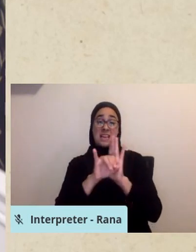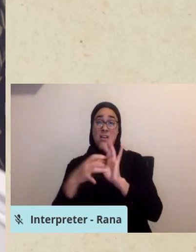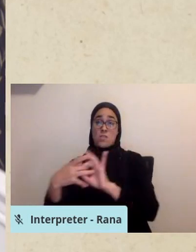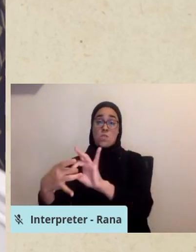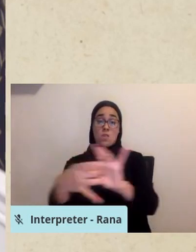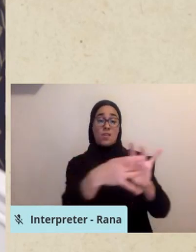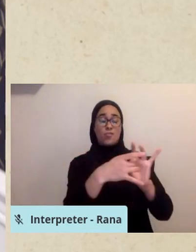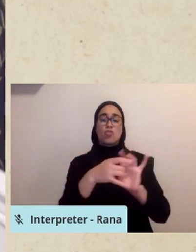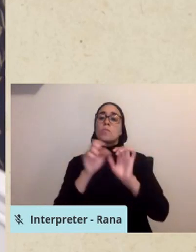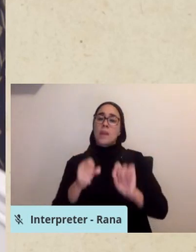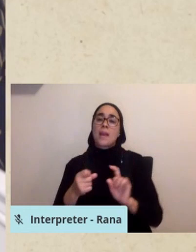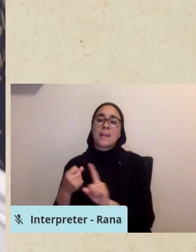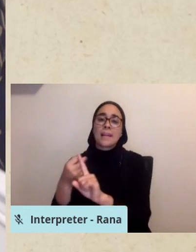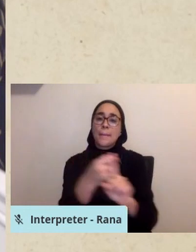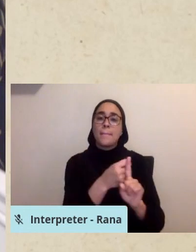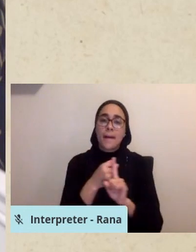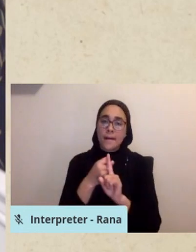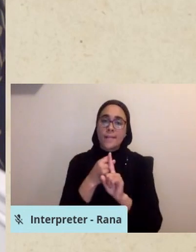play.